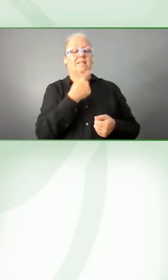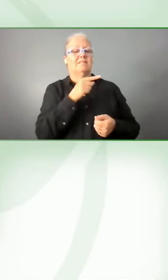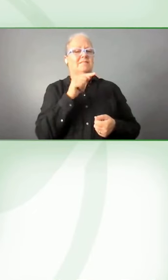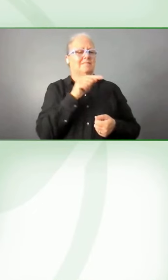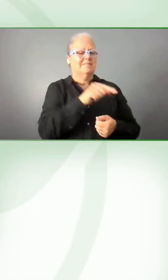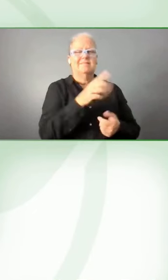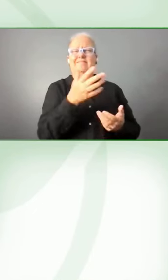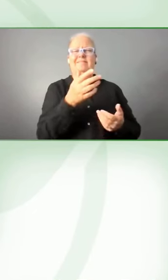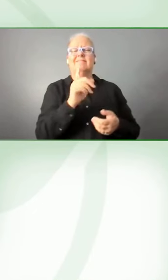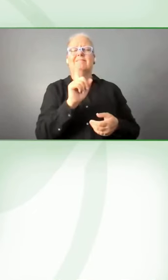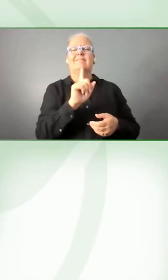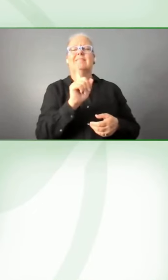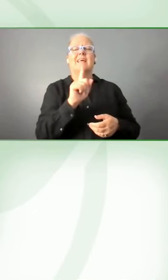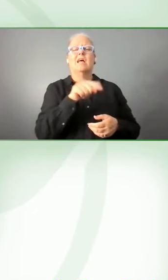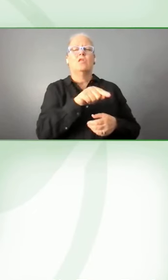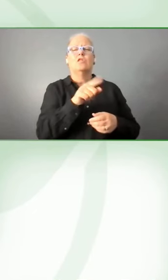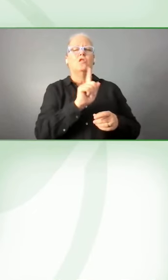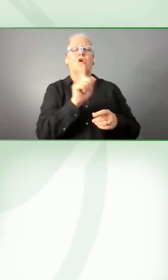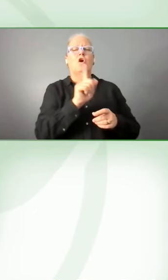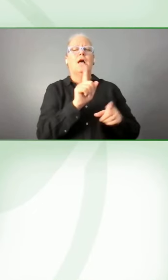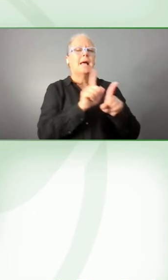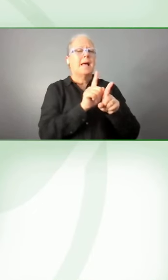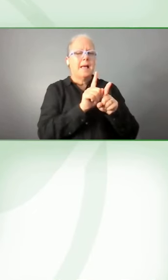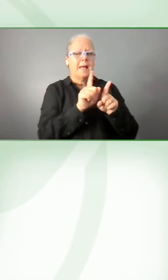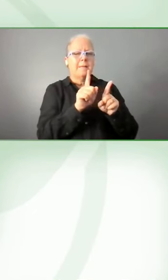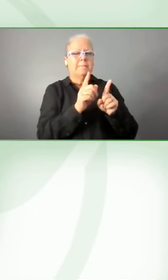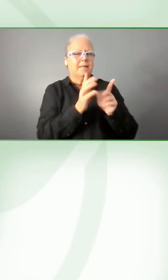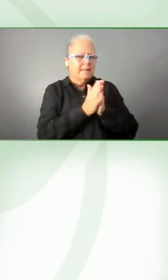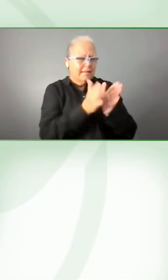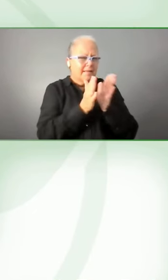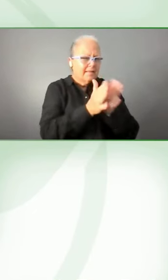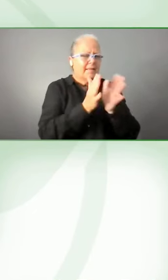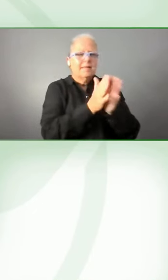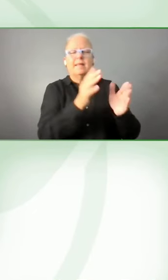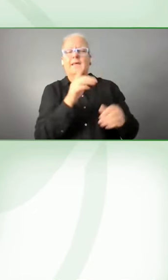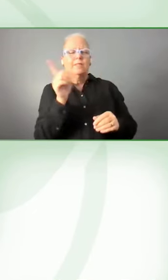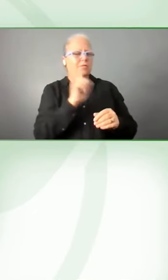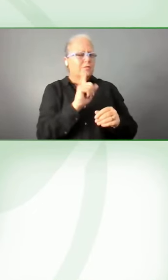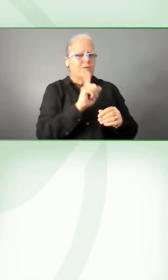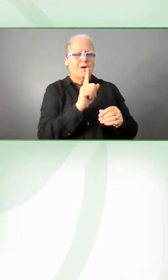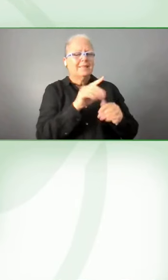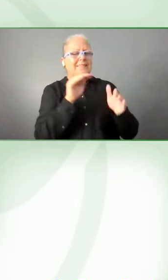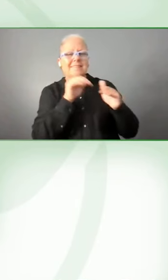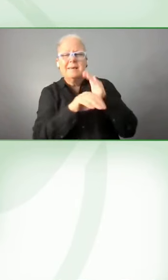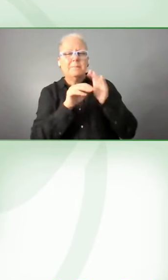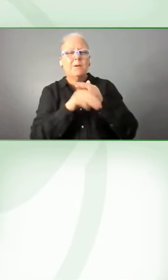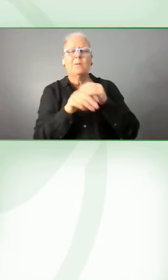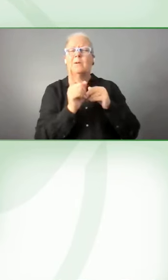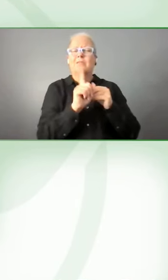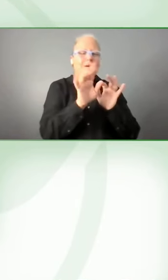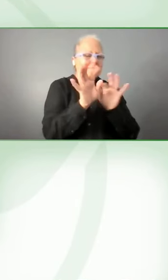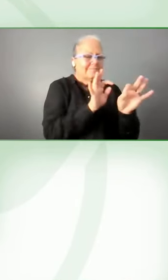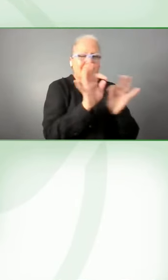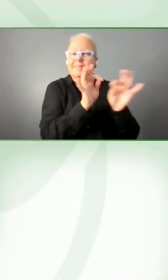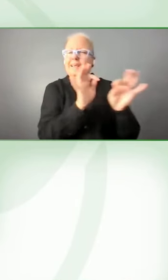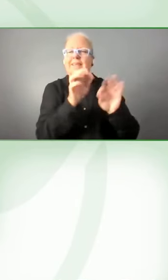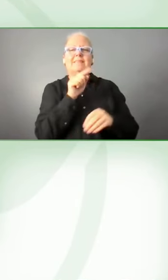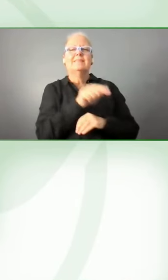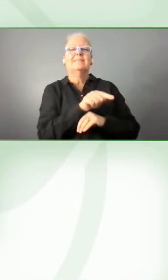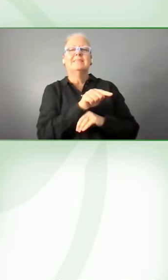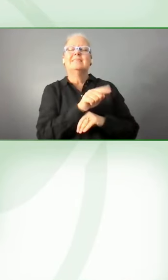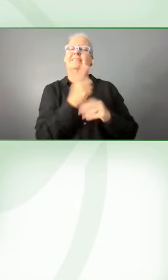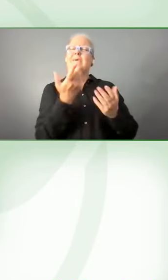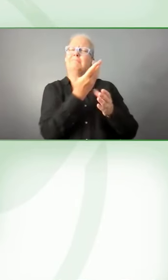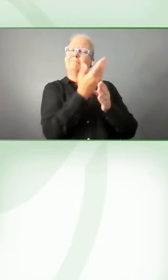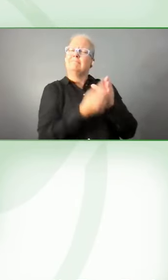not described or tagged or made accessible in any way. And so it was, it's just